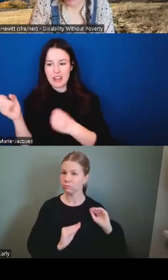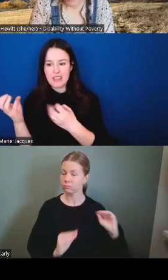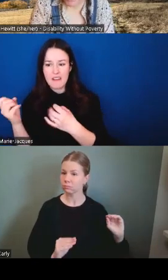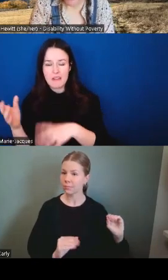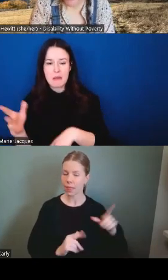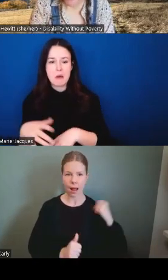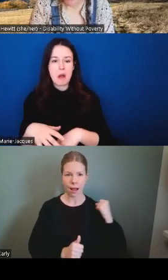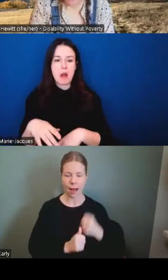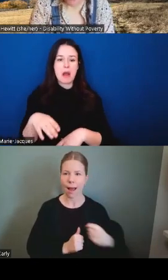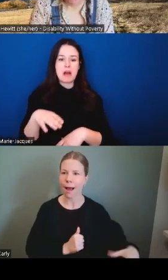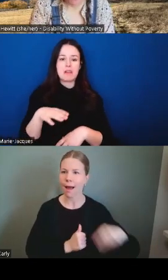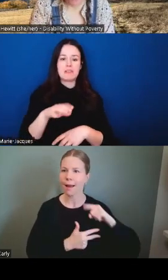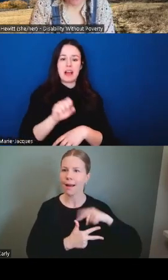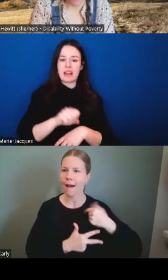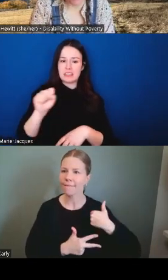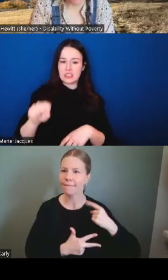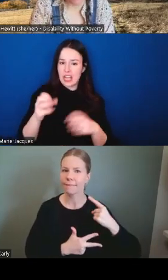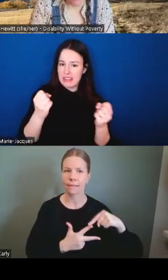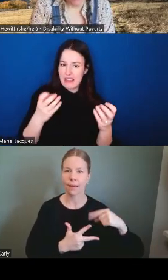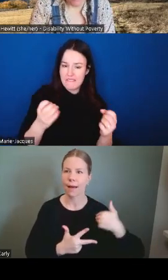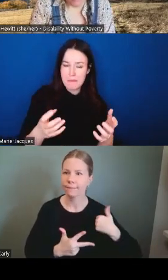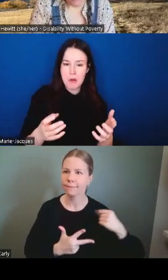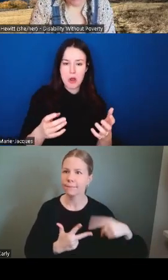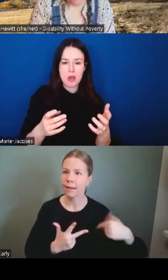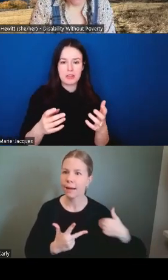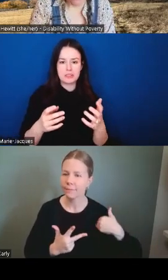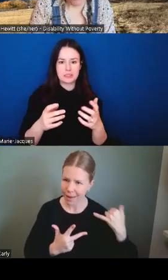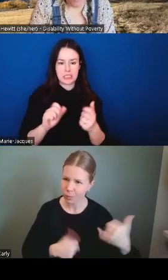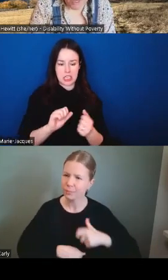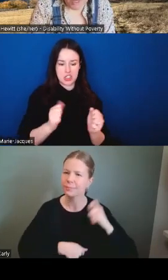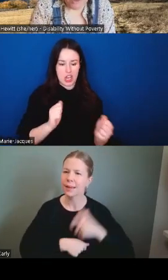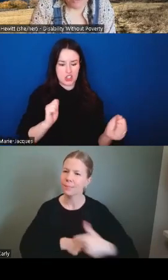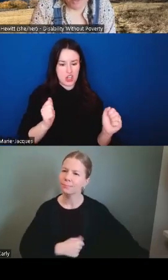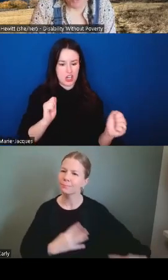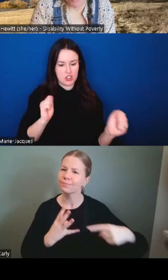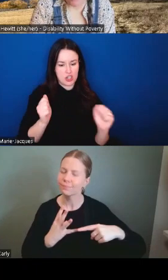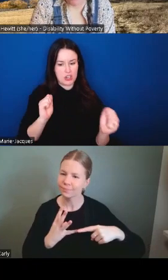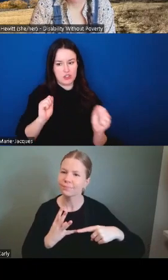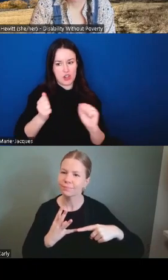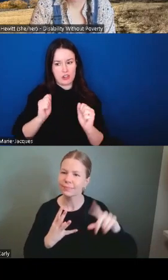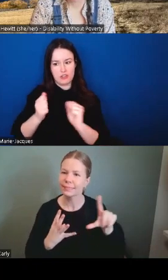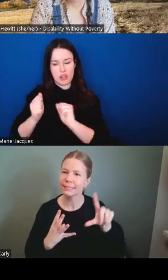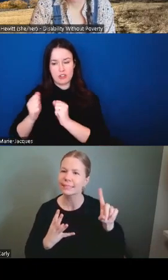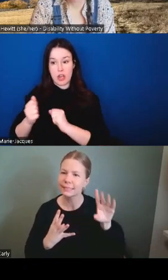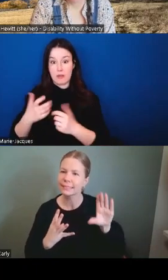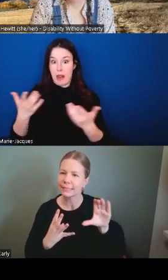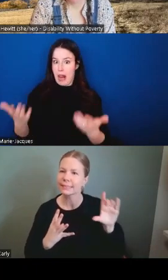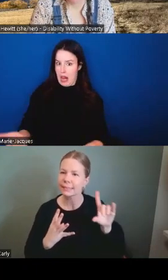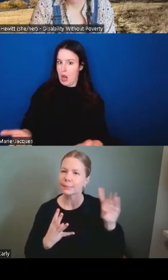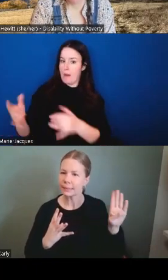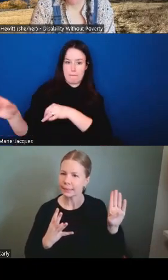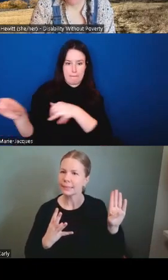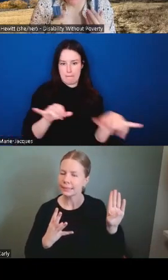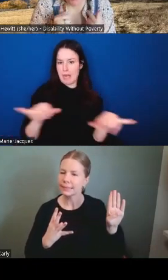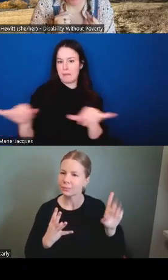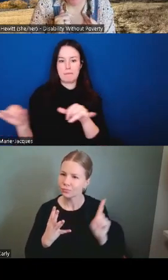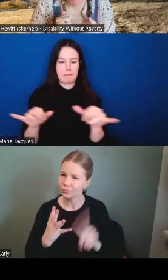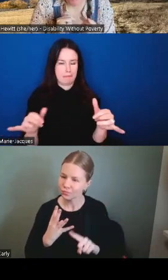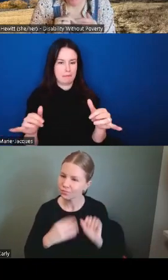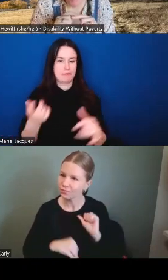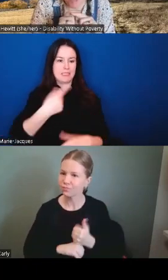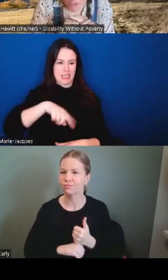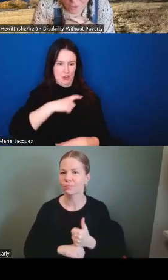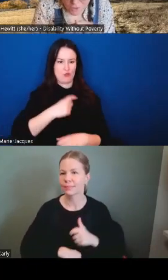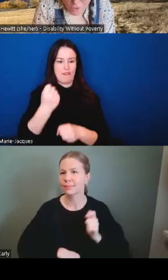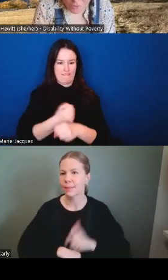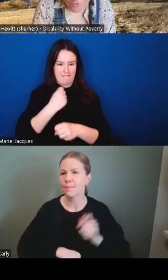this is it this is one of those things and we have made that happen and when i say we i don't